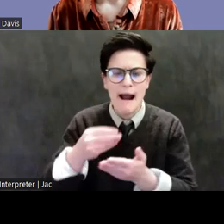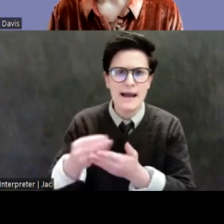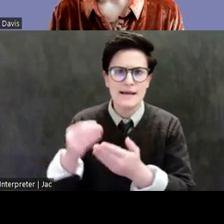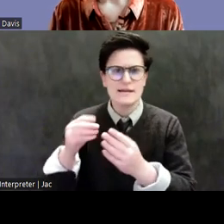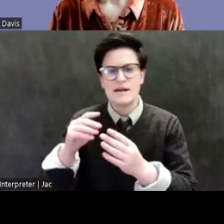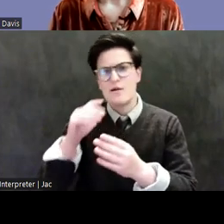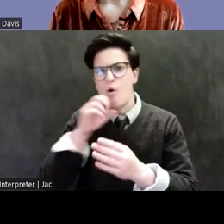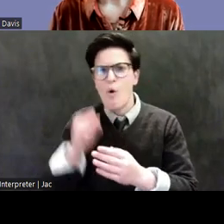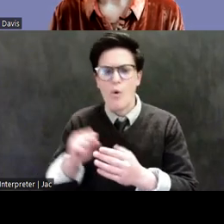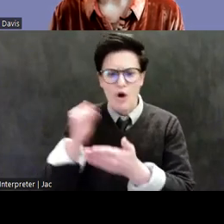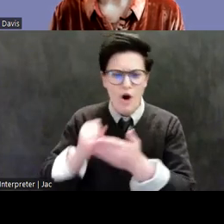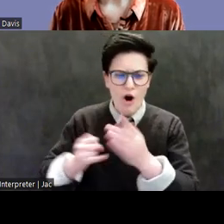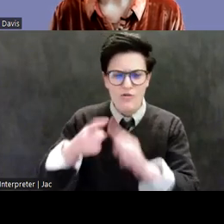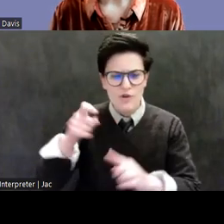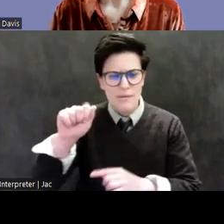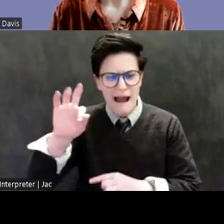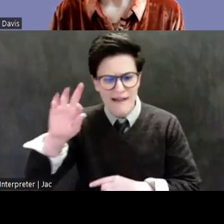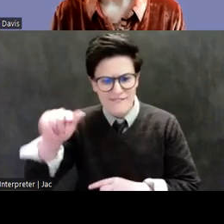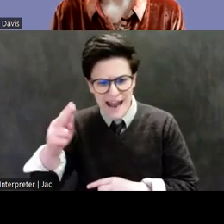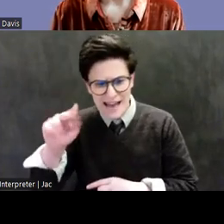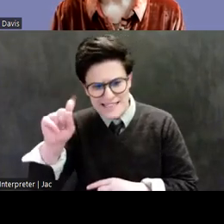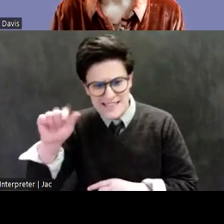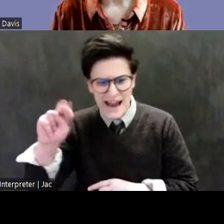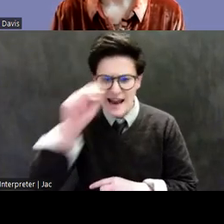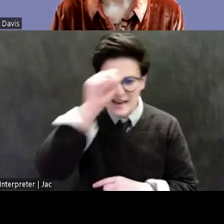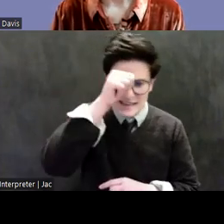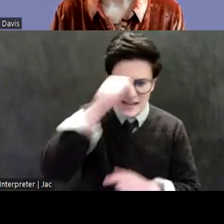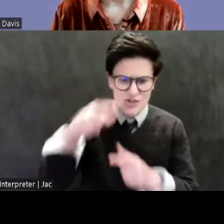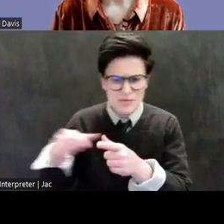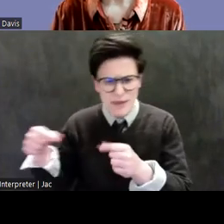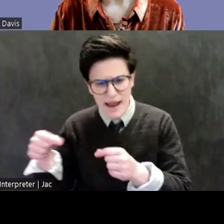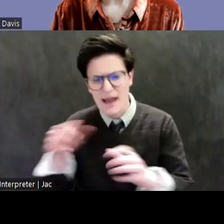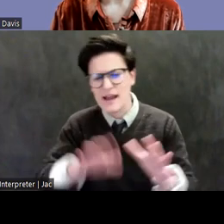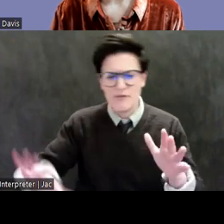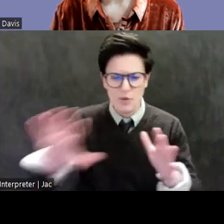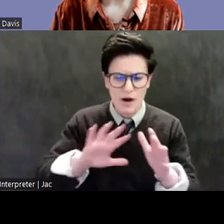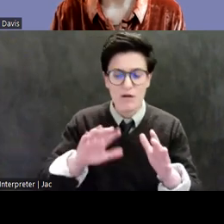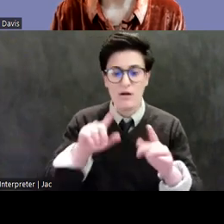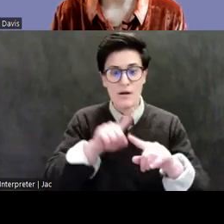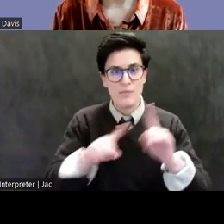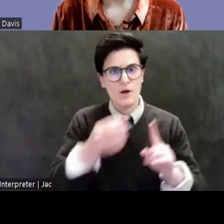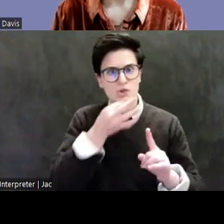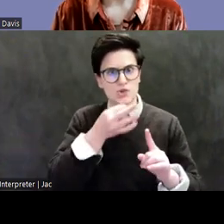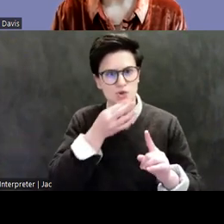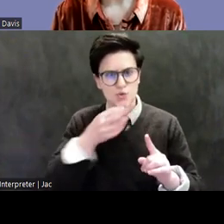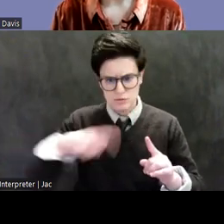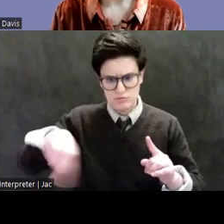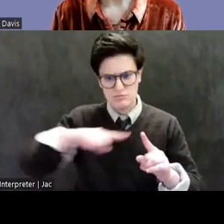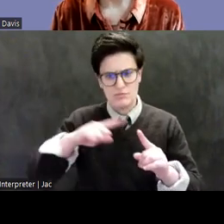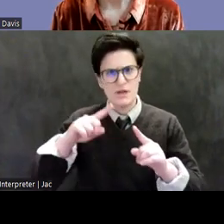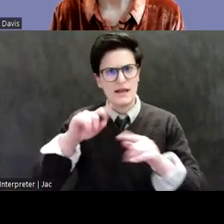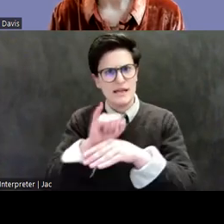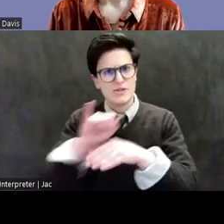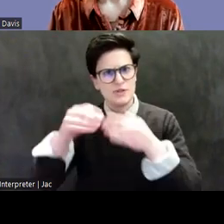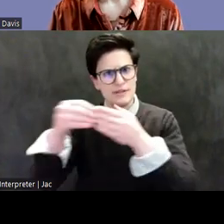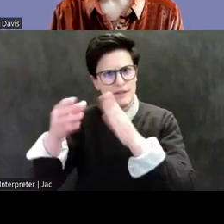But these industry leaders were soon joined by uninvited guests. At the start of festivities, federal agents stormed